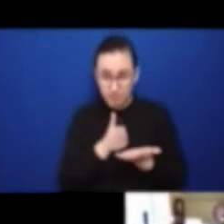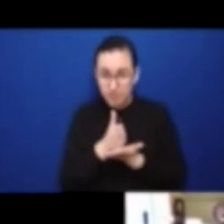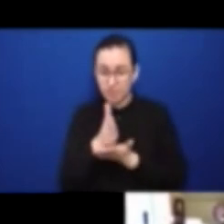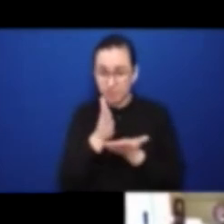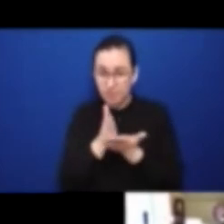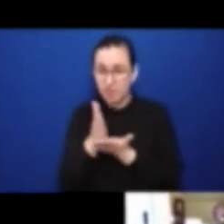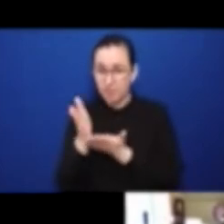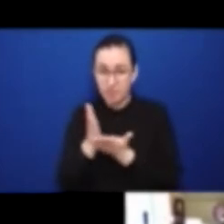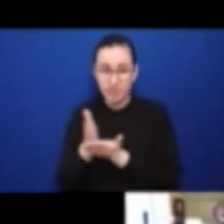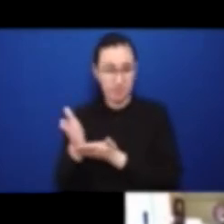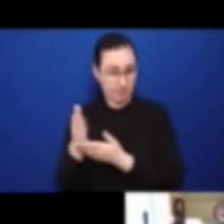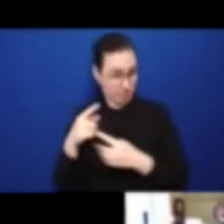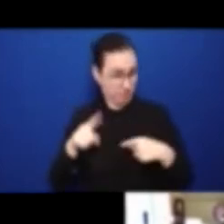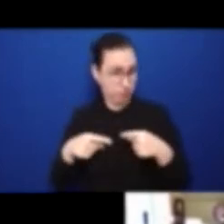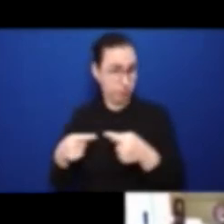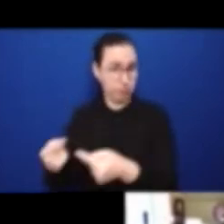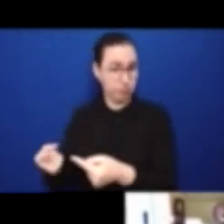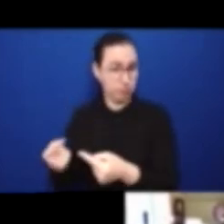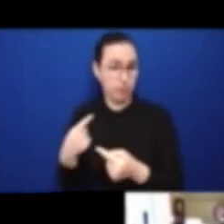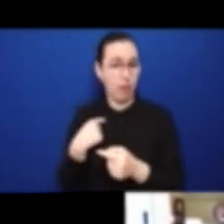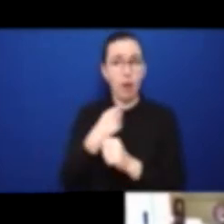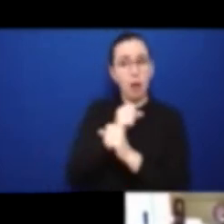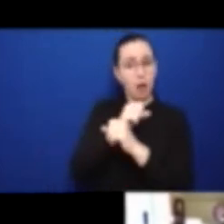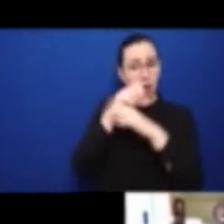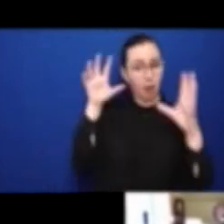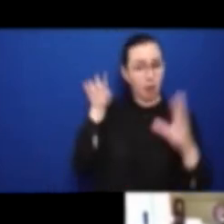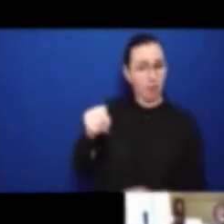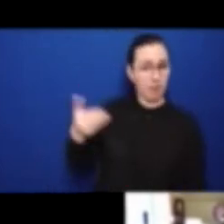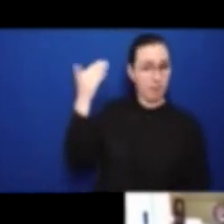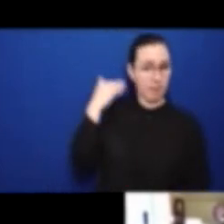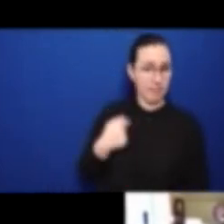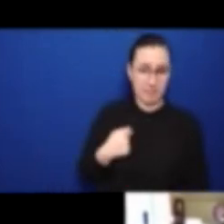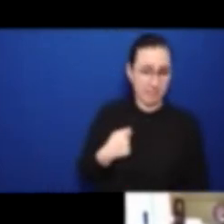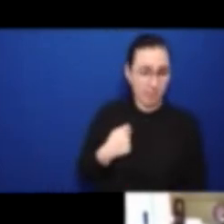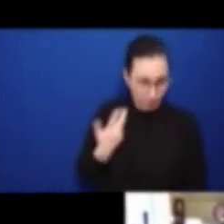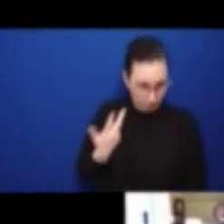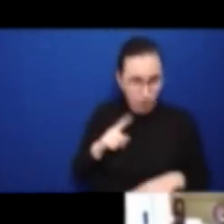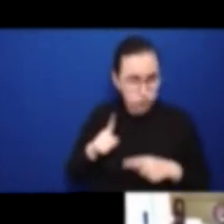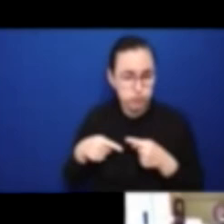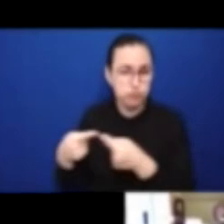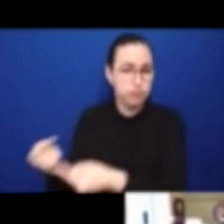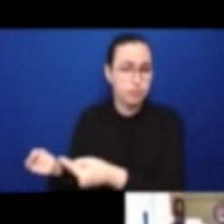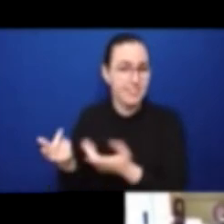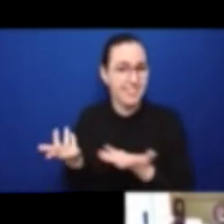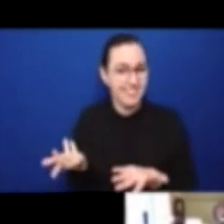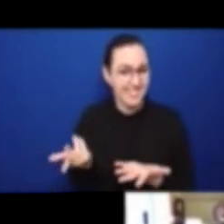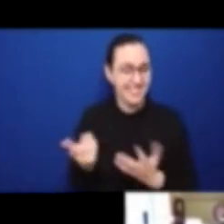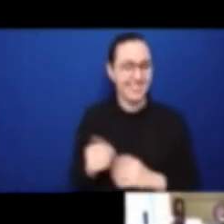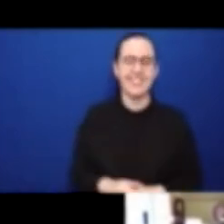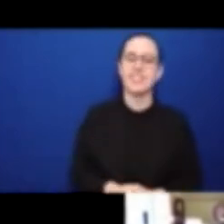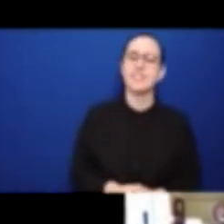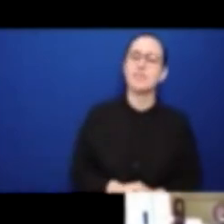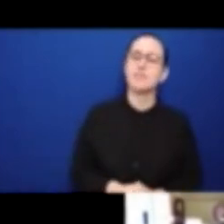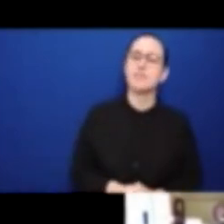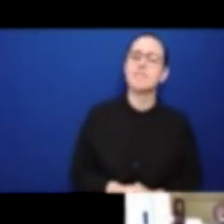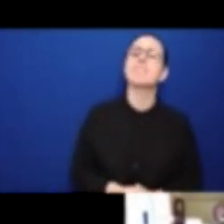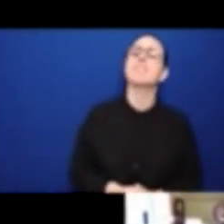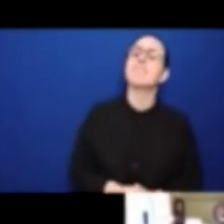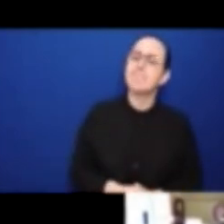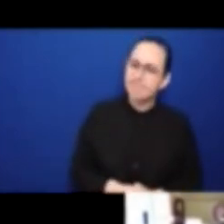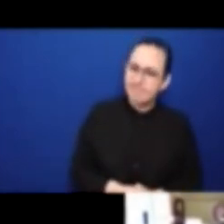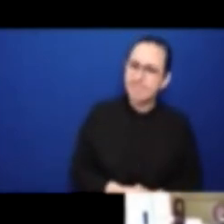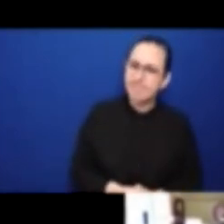And I think the irony for me, Steve, we met, as you said, during the mine ban treaty